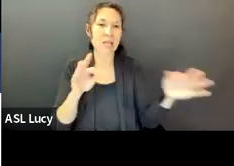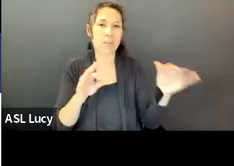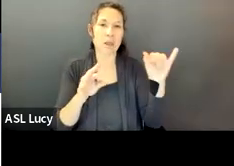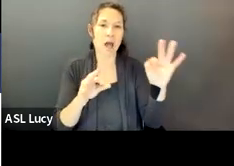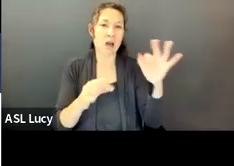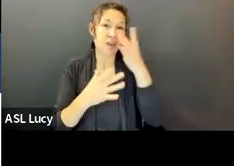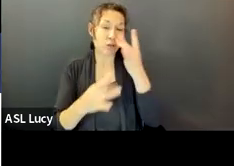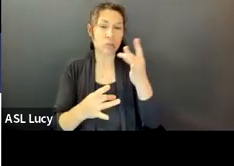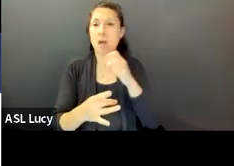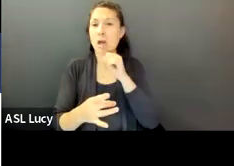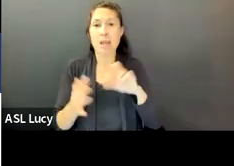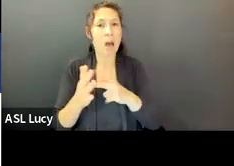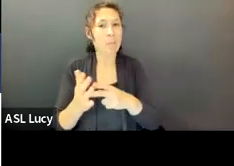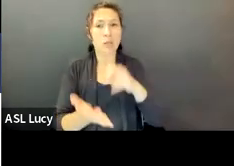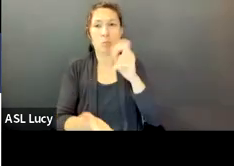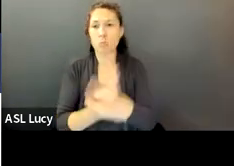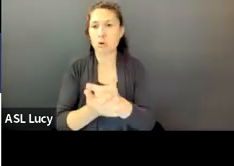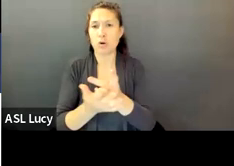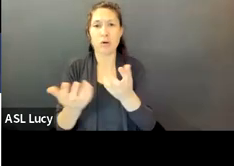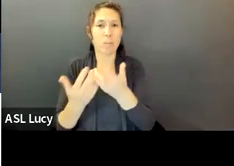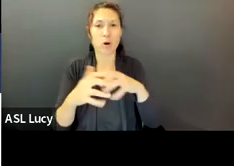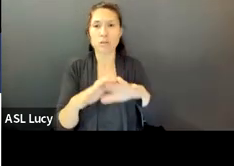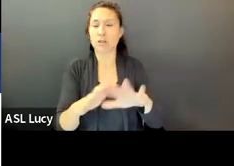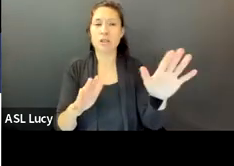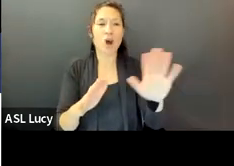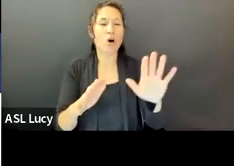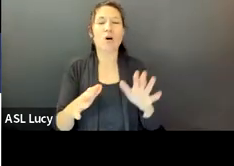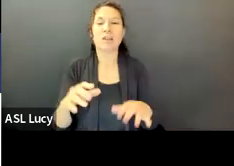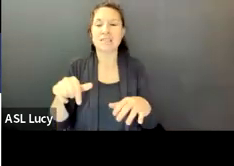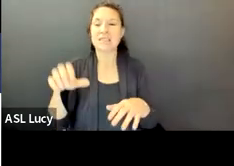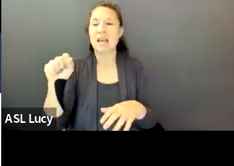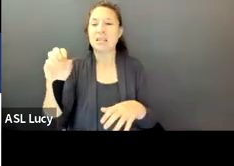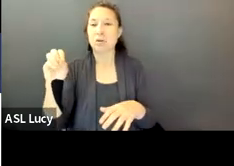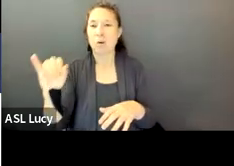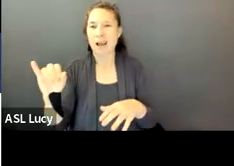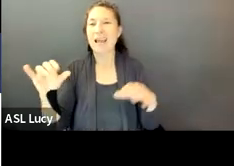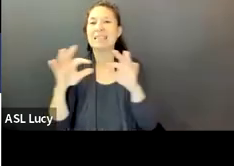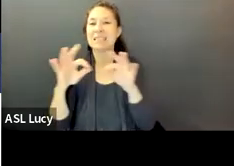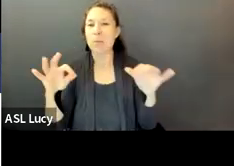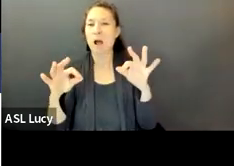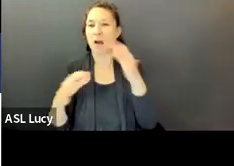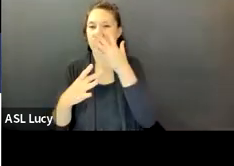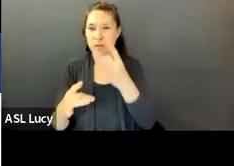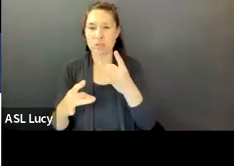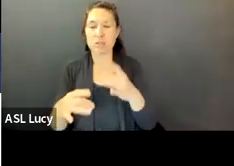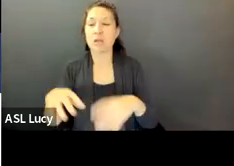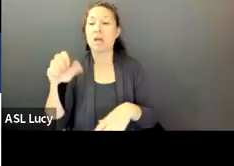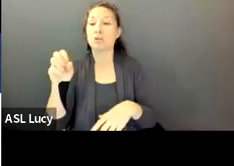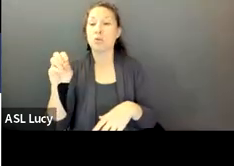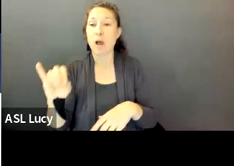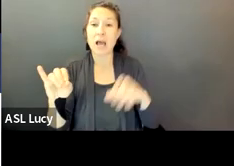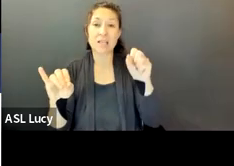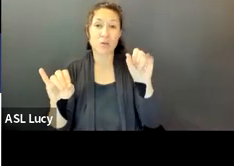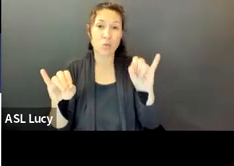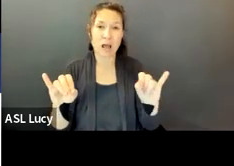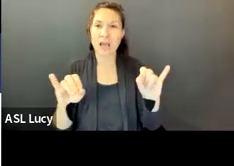the merger. Since we are submitting two different SOIs, these applications are independent of the merger vote.